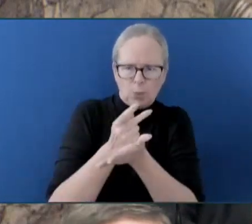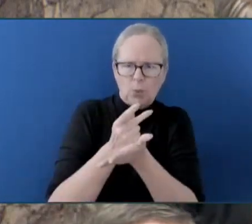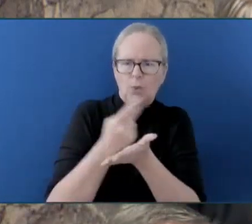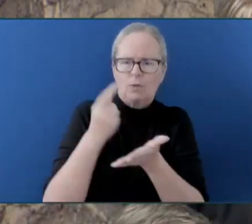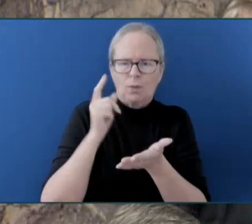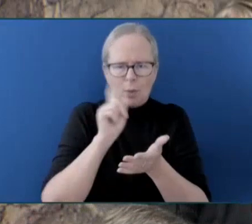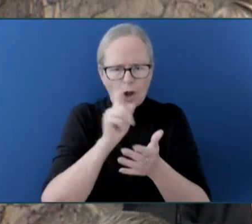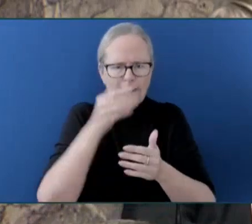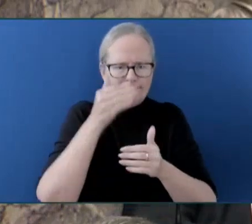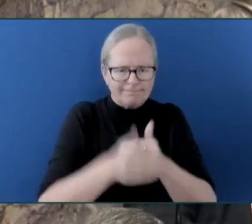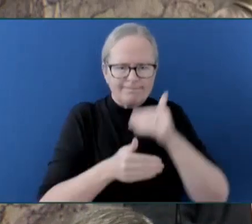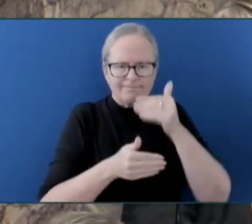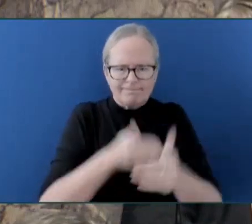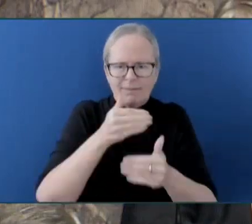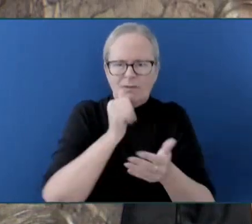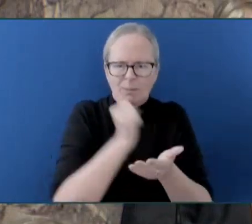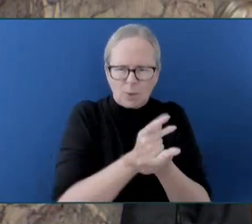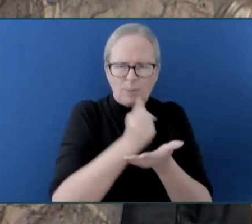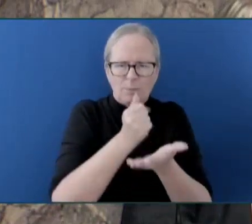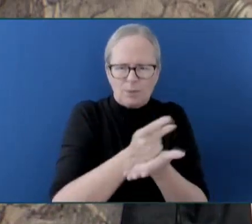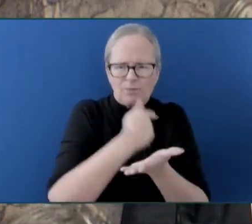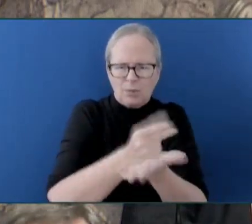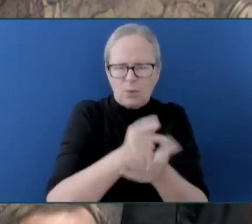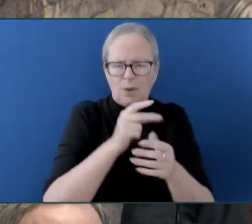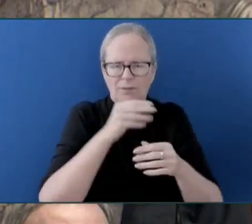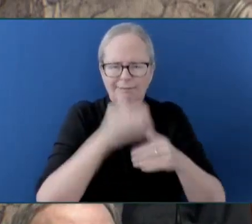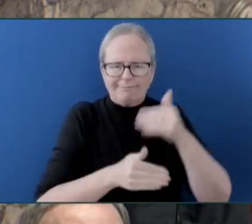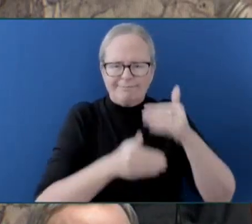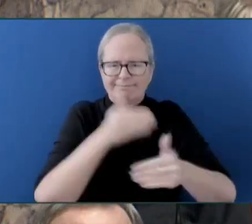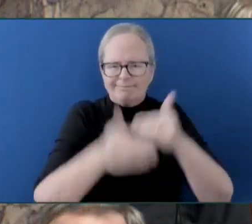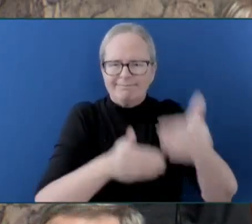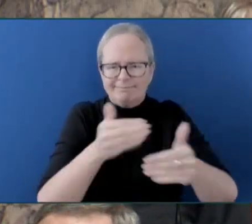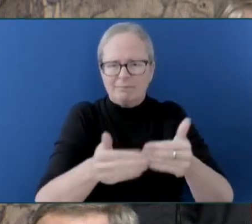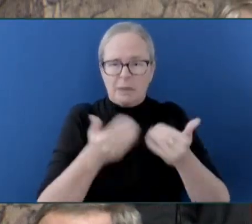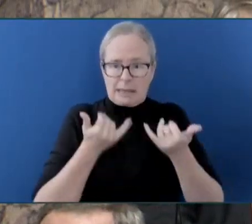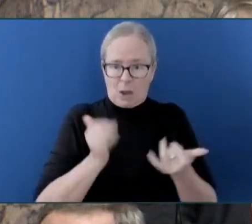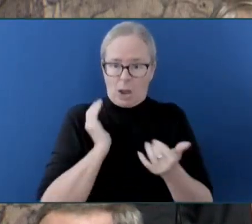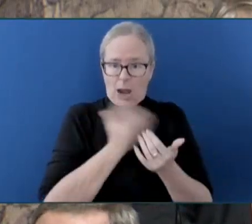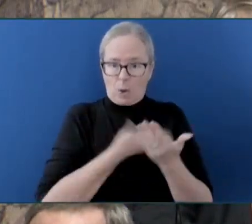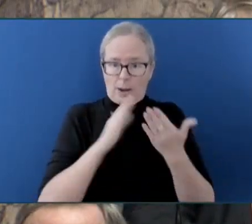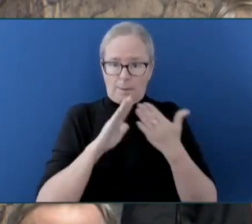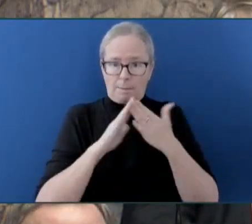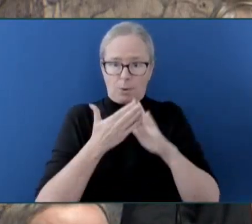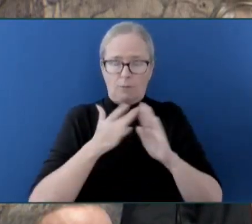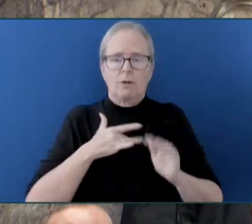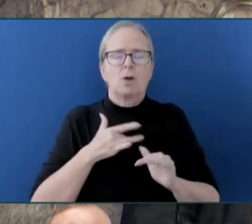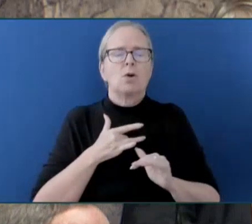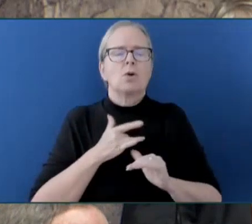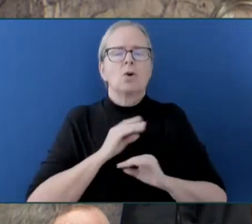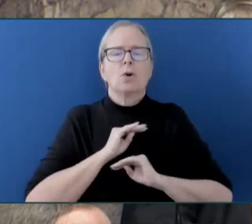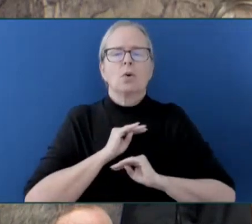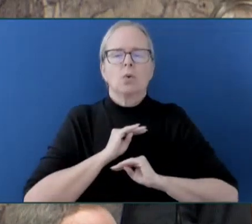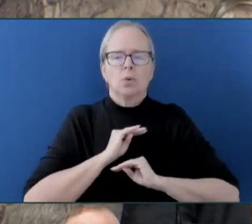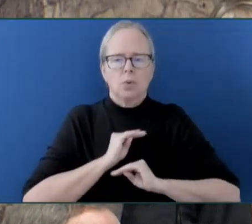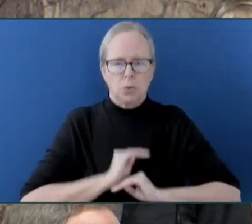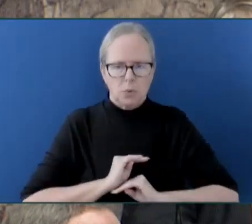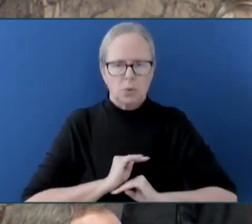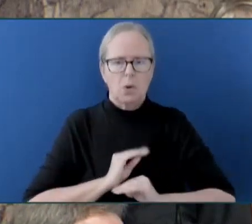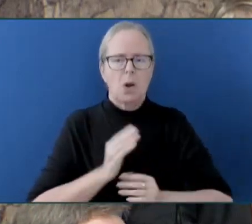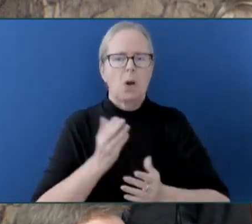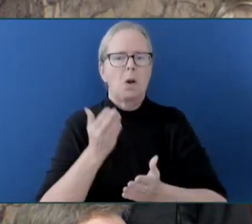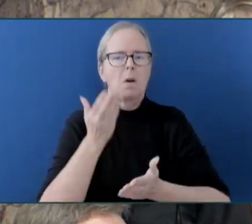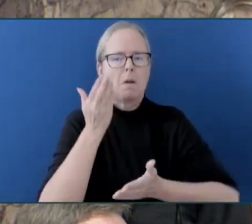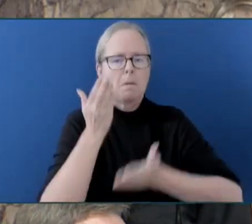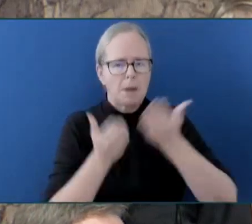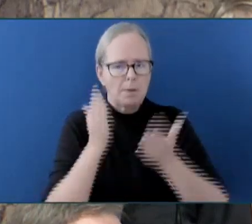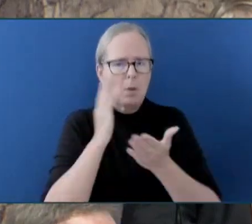For now, Kitimat is feeling a level of relief that their hospital will potentially have a CT scanner. The potential addition of a CT scanner also has